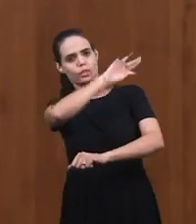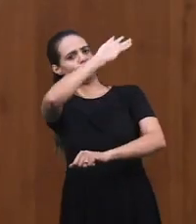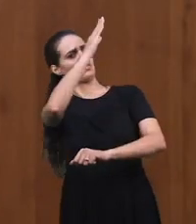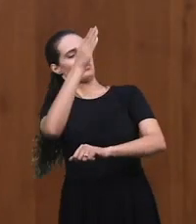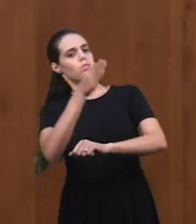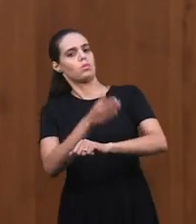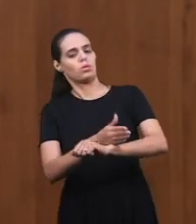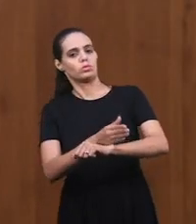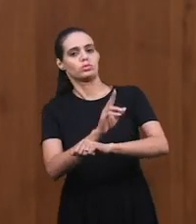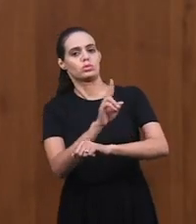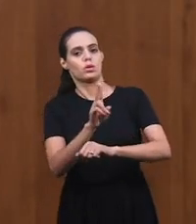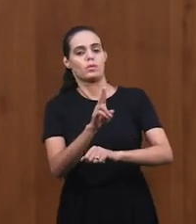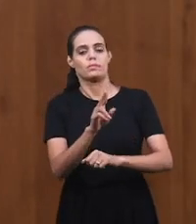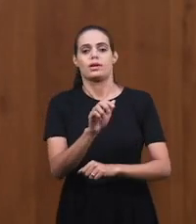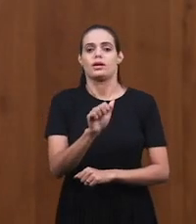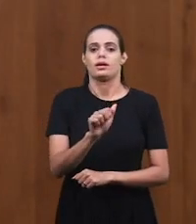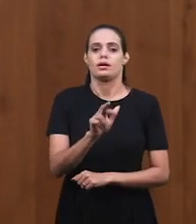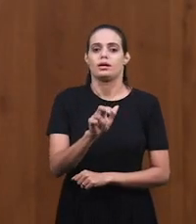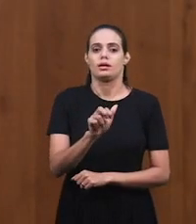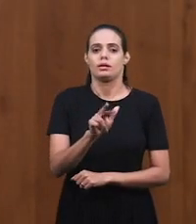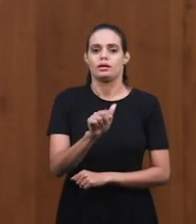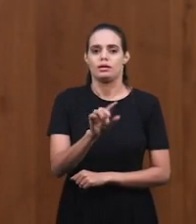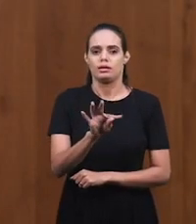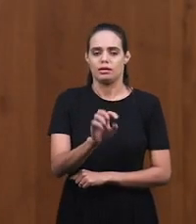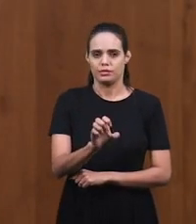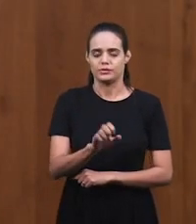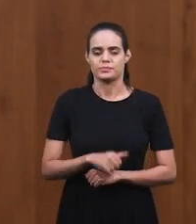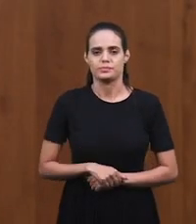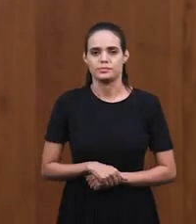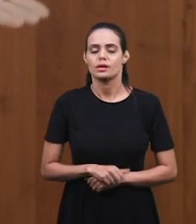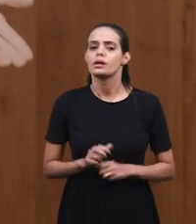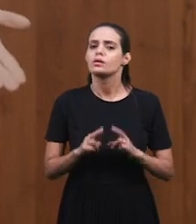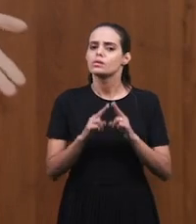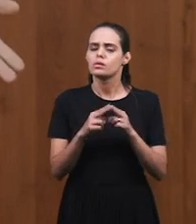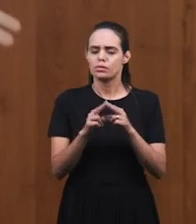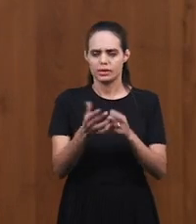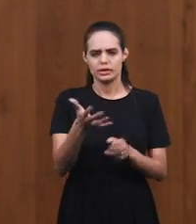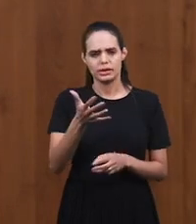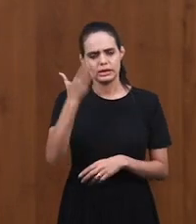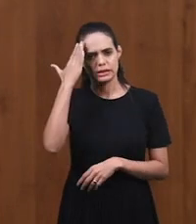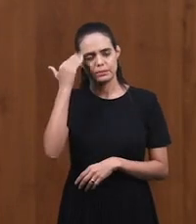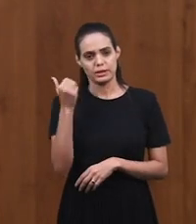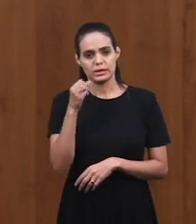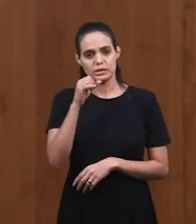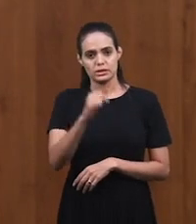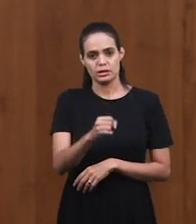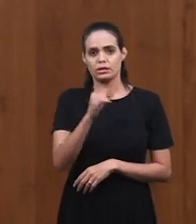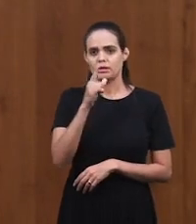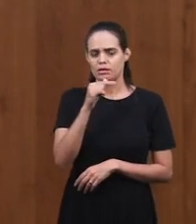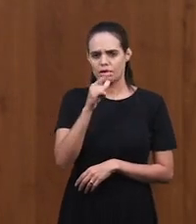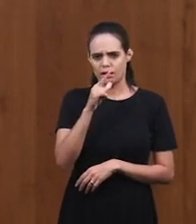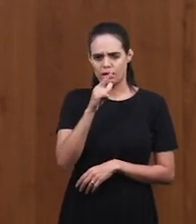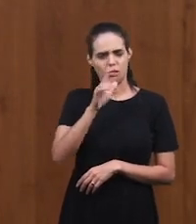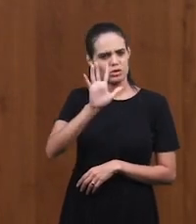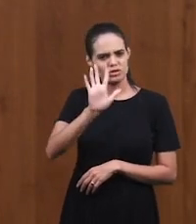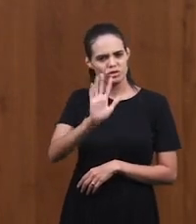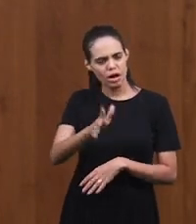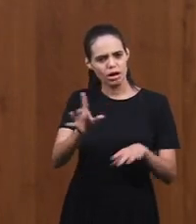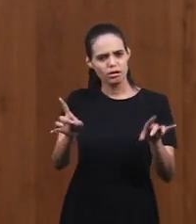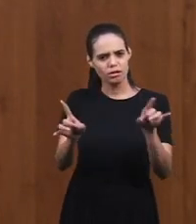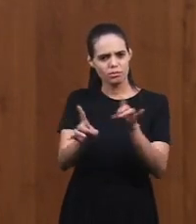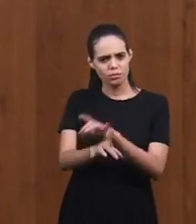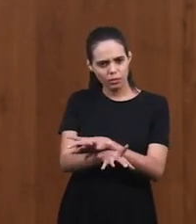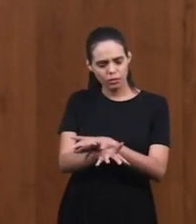mountains of Ararat. And Noah wanted to know what it was